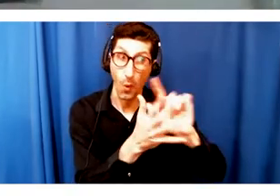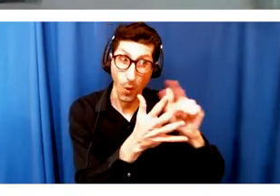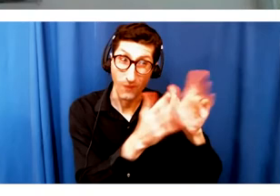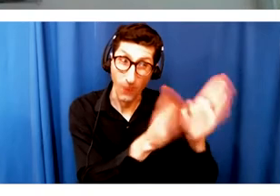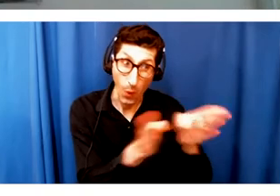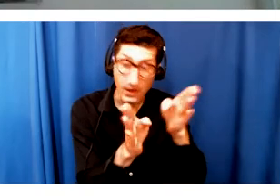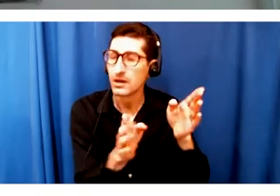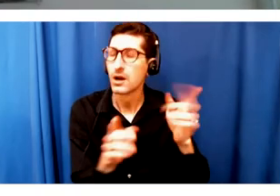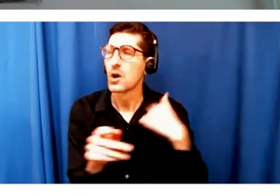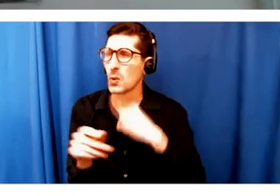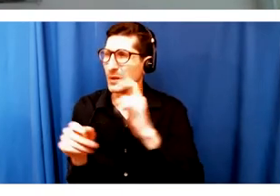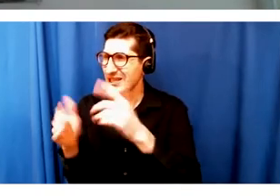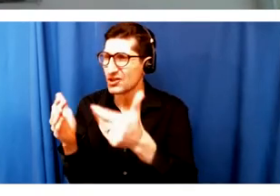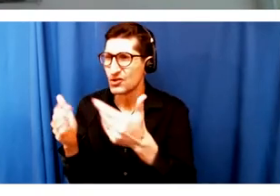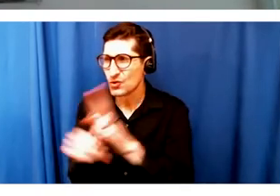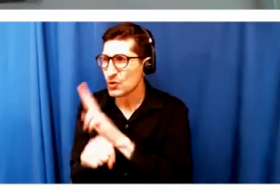of building?